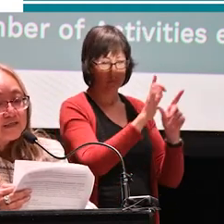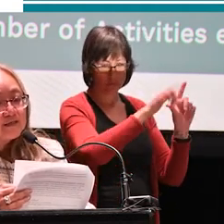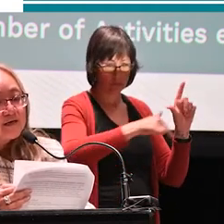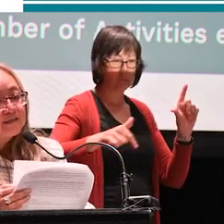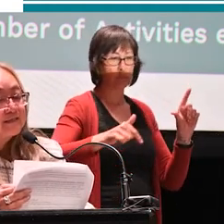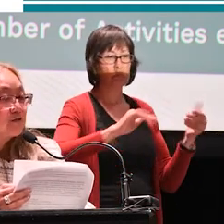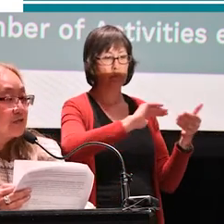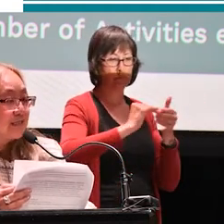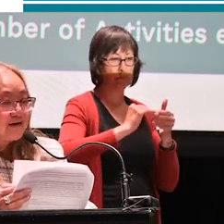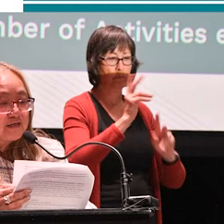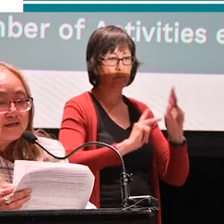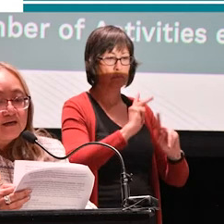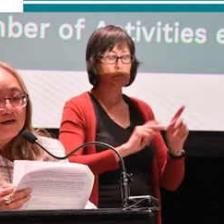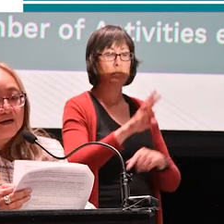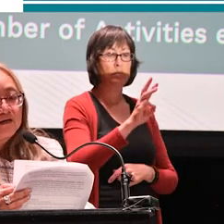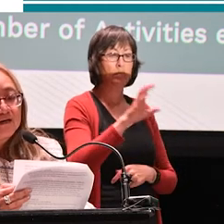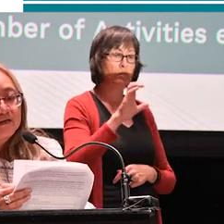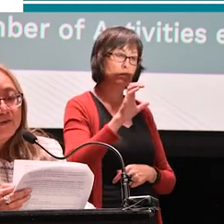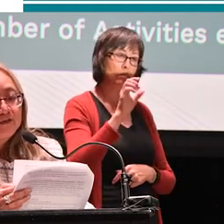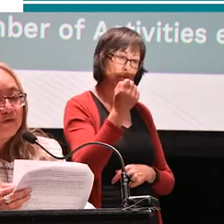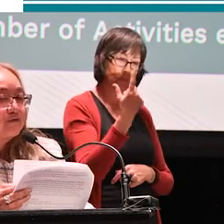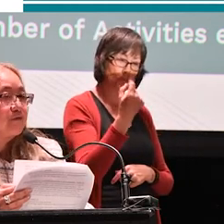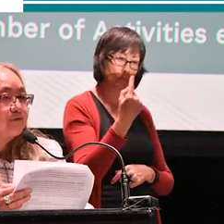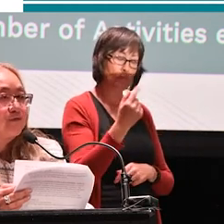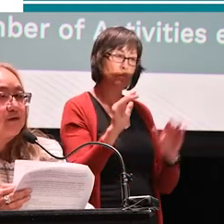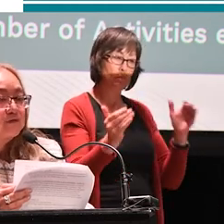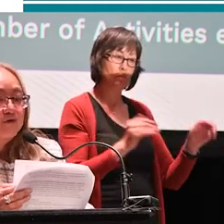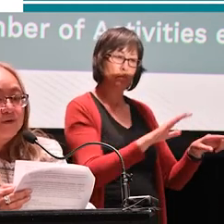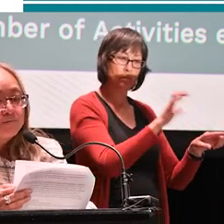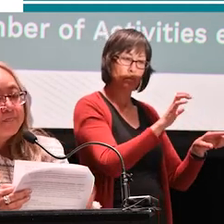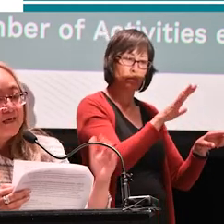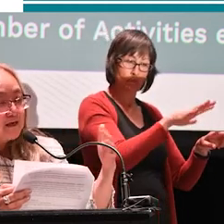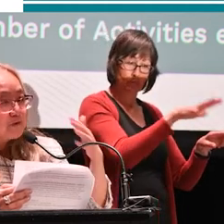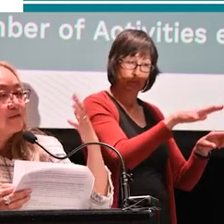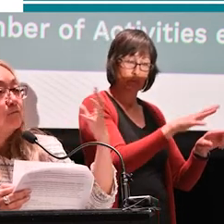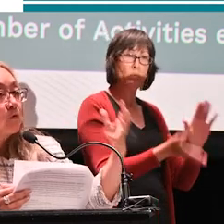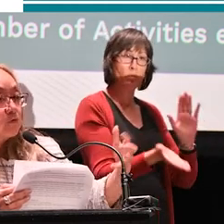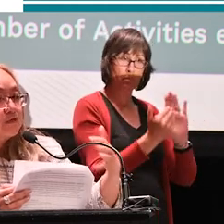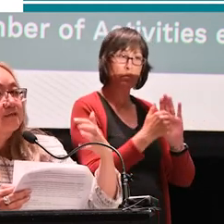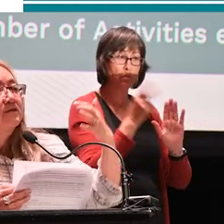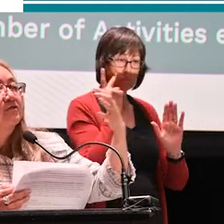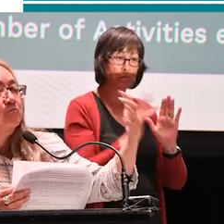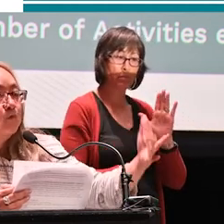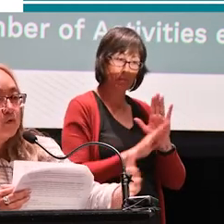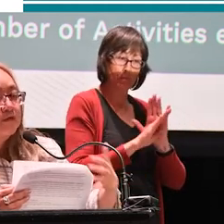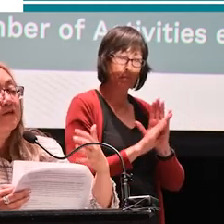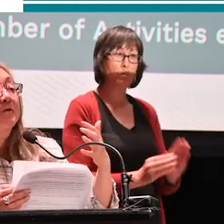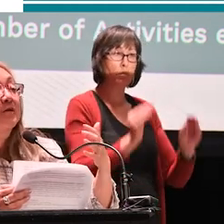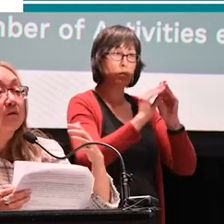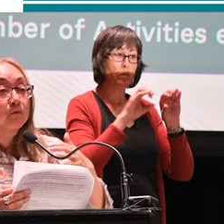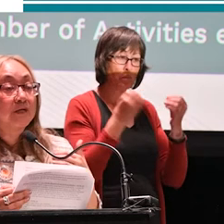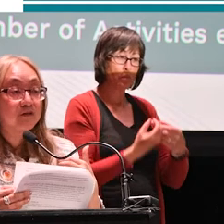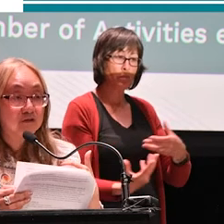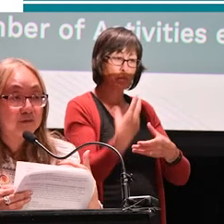communities, 611 compared to 555. So again, we see more organizations, more in the